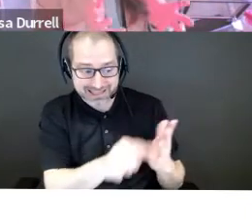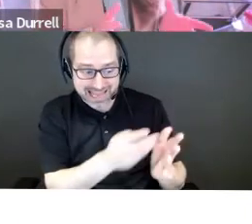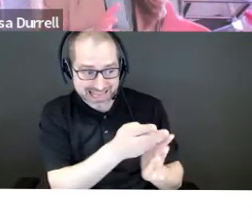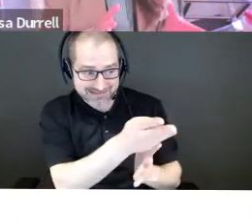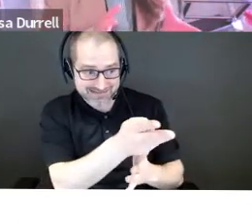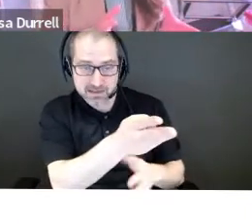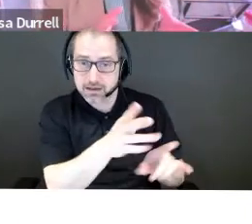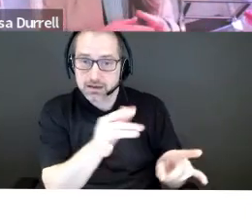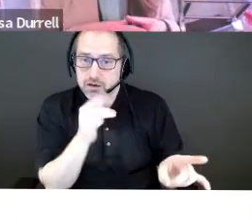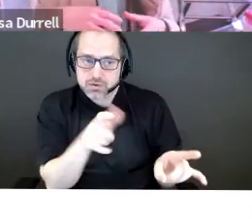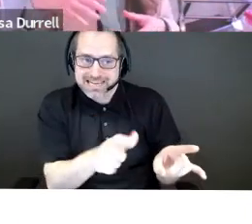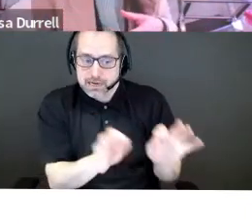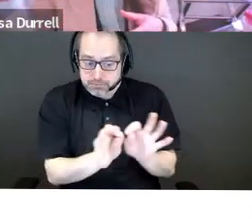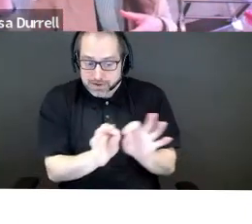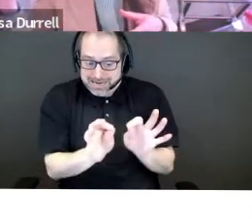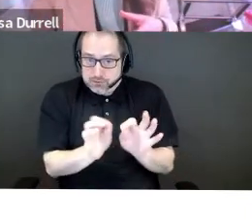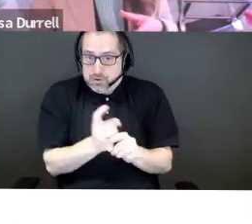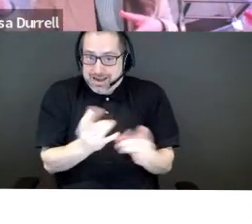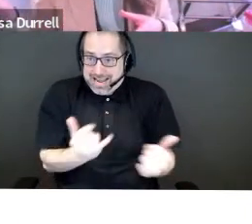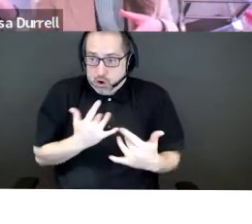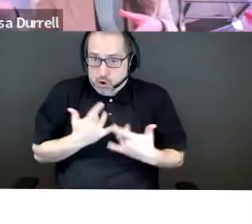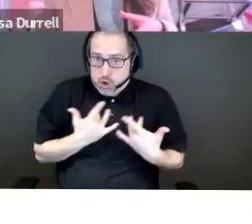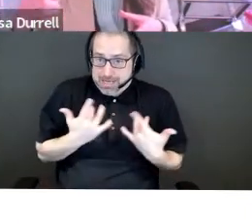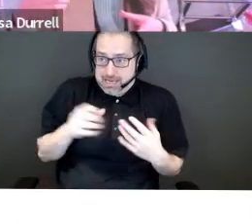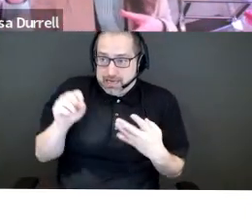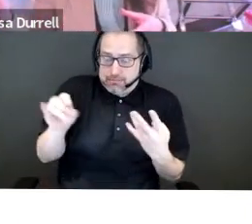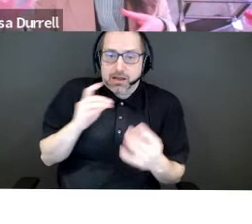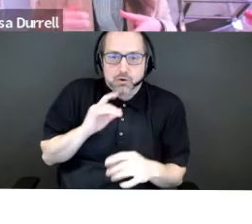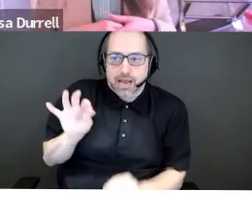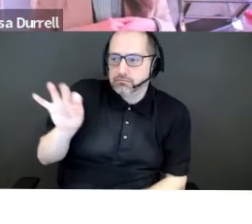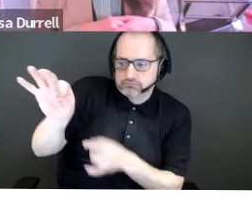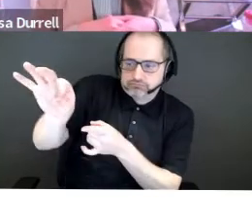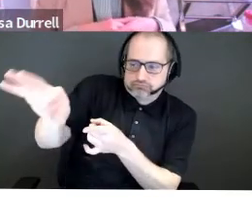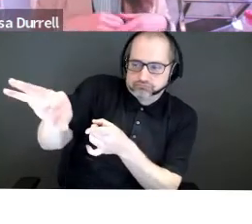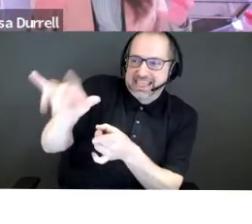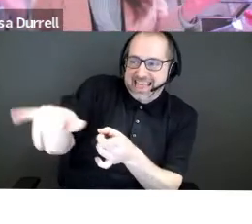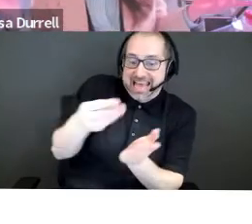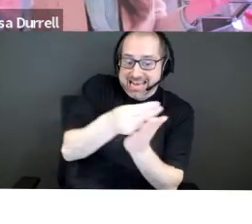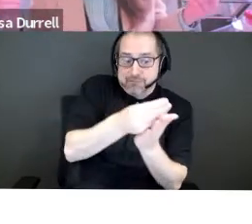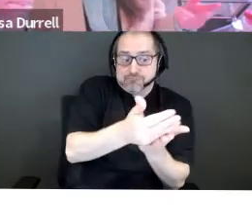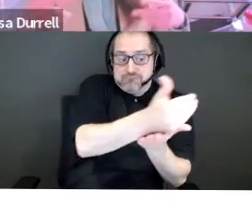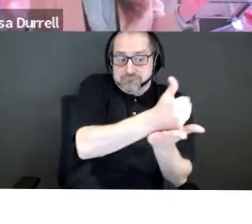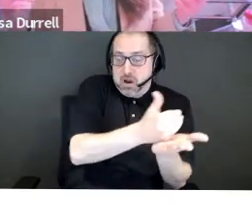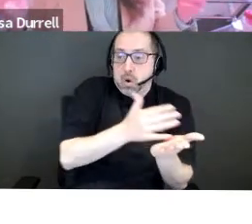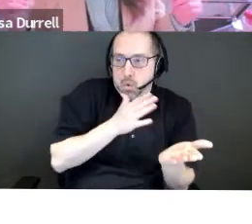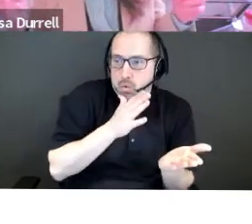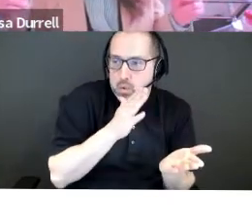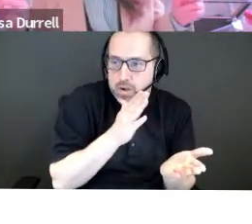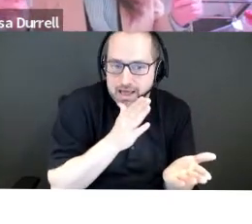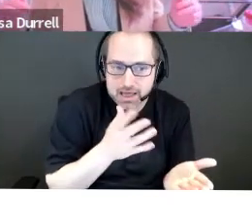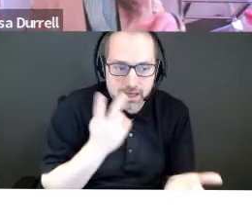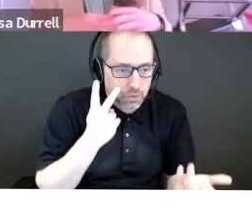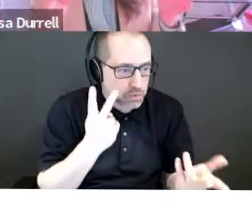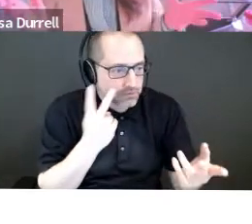price it out if you're at that early stage, but you can just tease it a little bit to say that that revenue source will be coming online at, I see ad